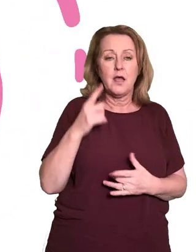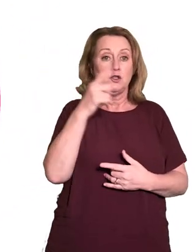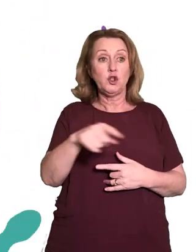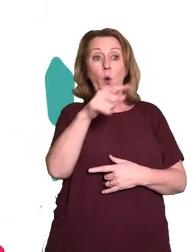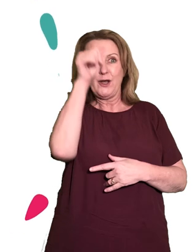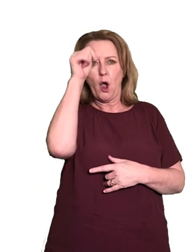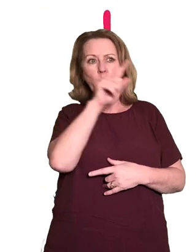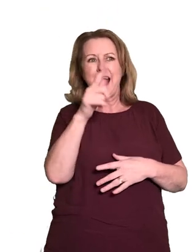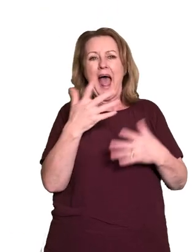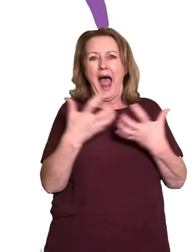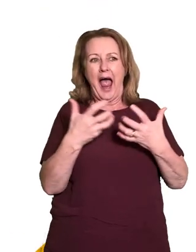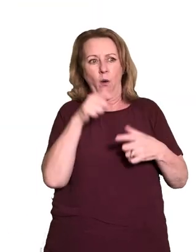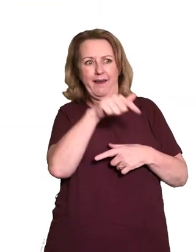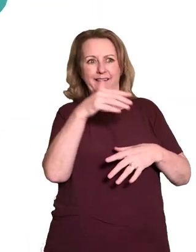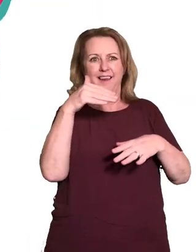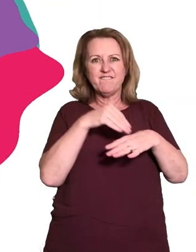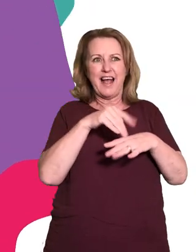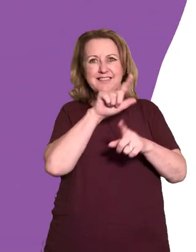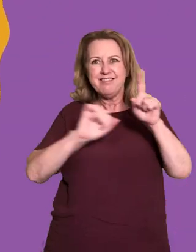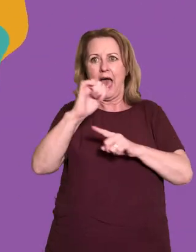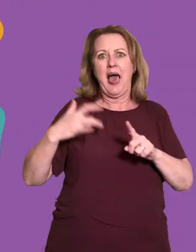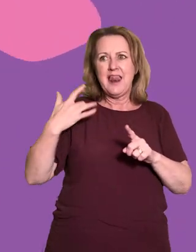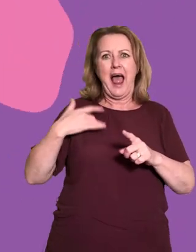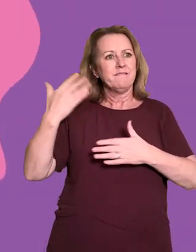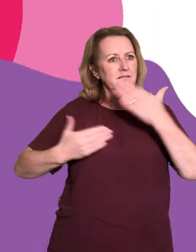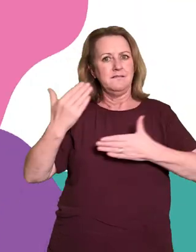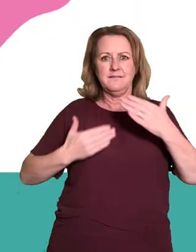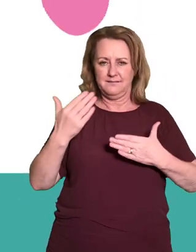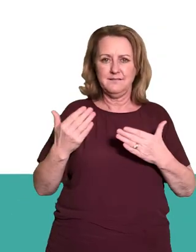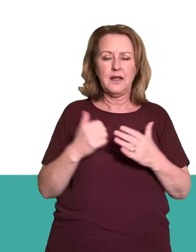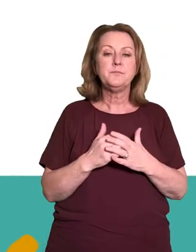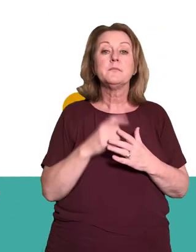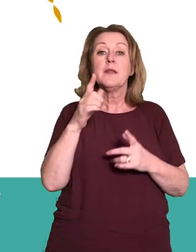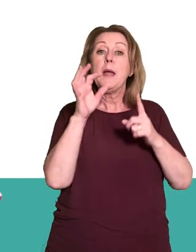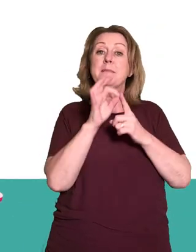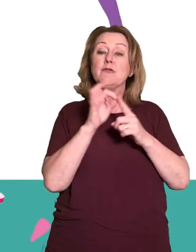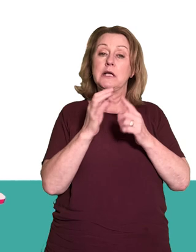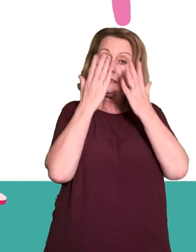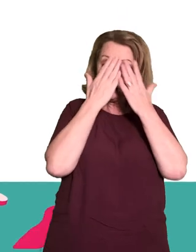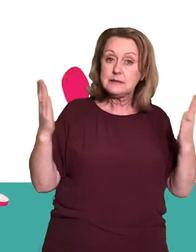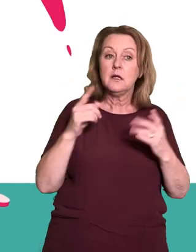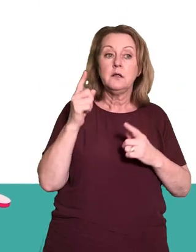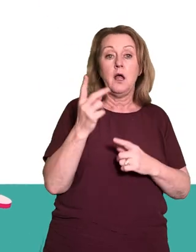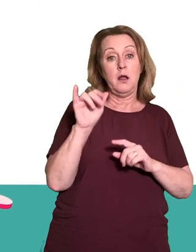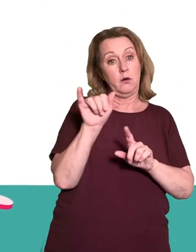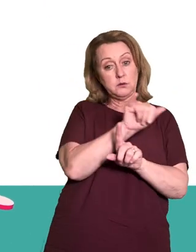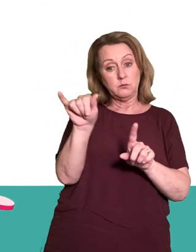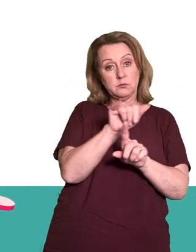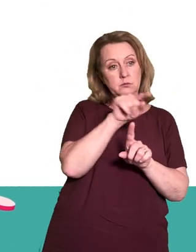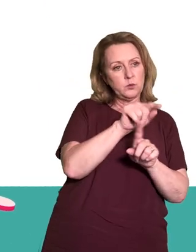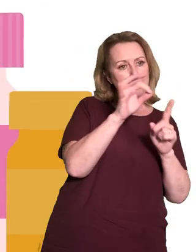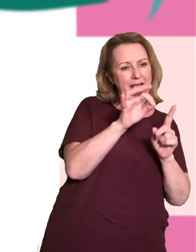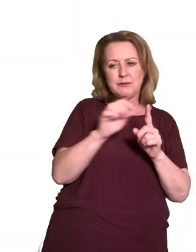of periods across a person's life course and lifestyle. Period dignity considers the link between periods and broader